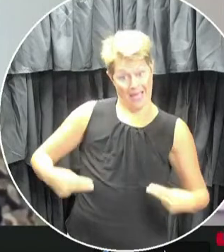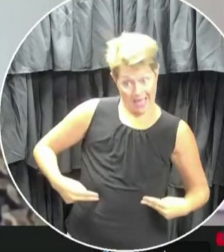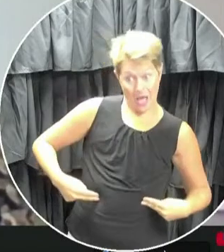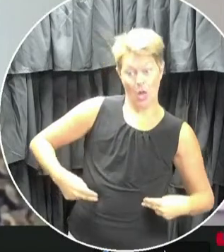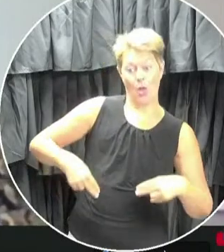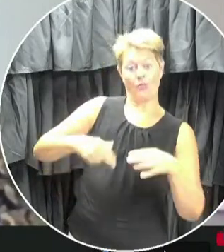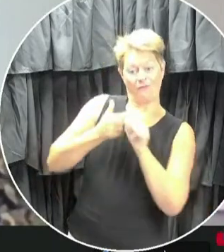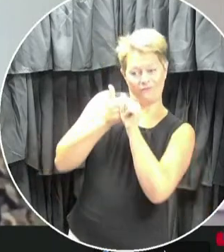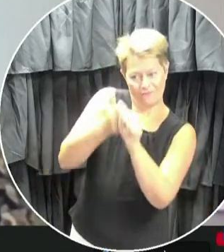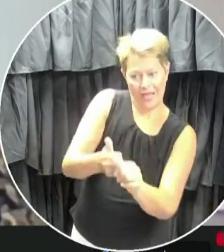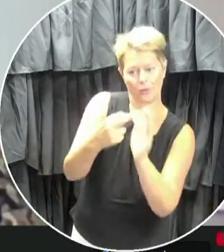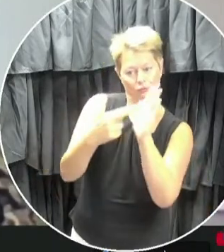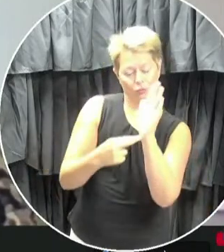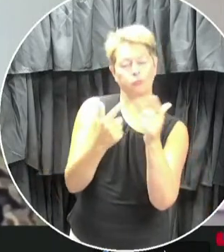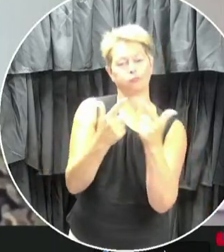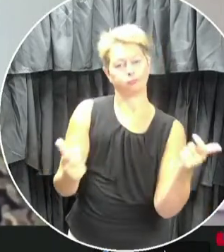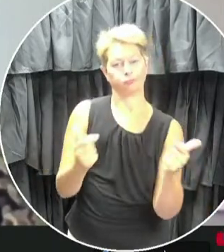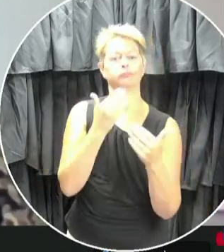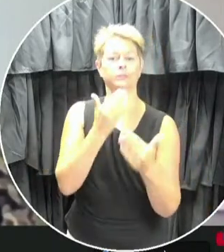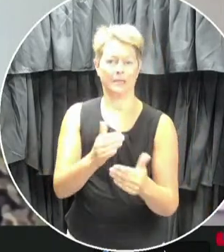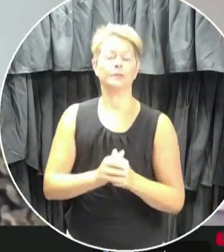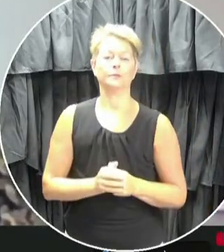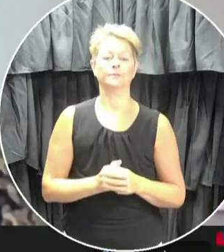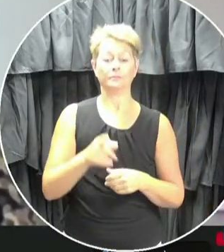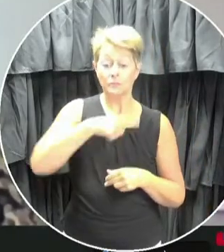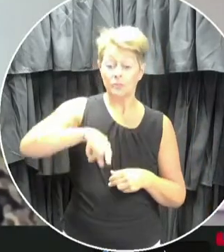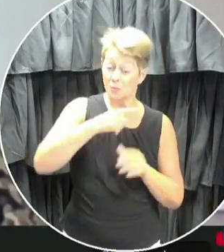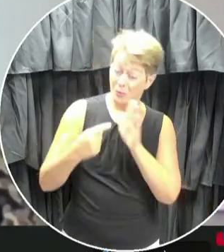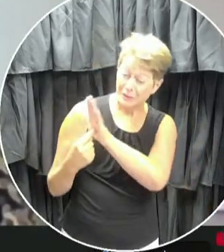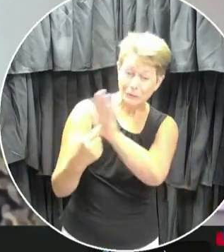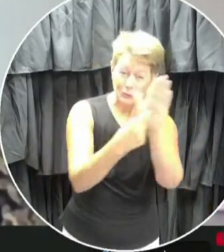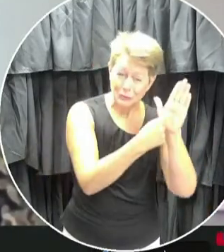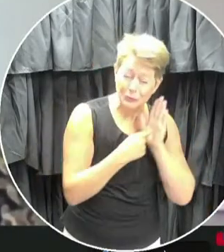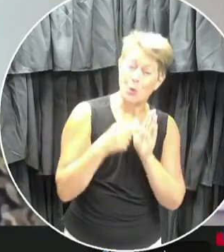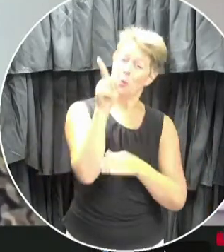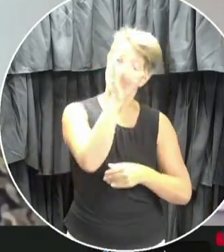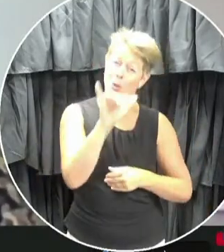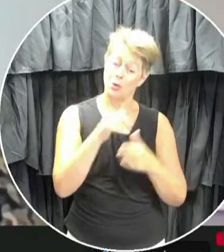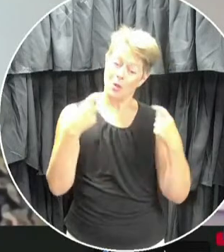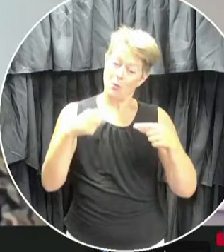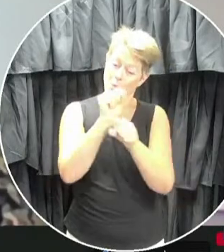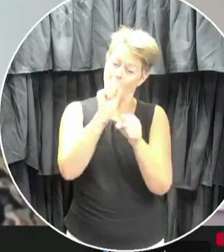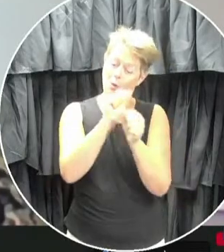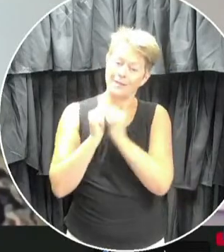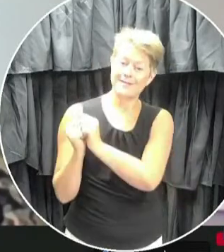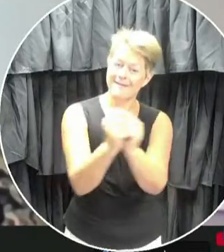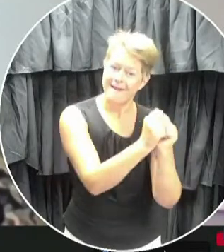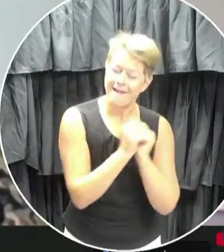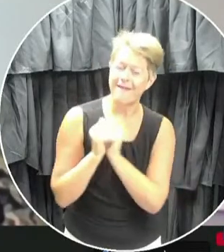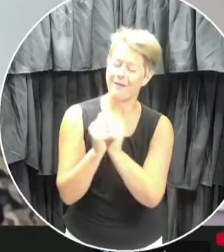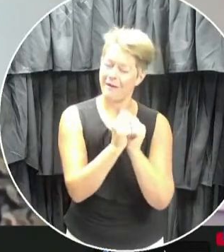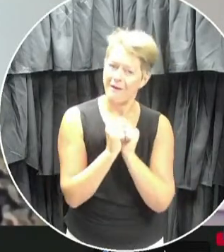to following them. We have already shown what we can achieve by working together, and I'm confident that by continuing to do so,